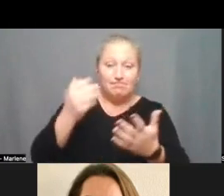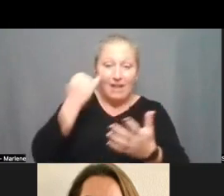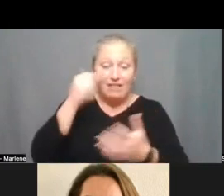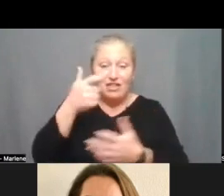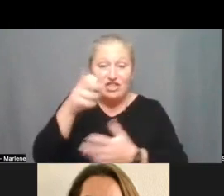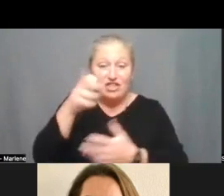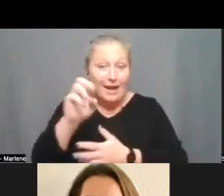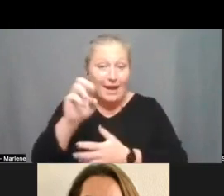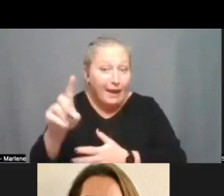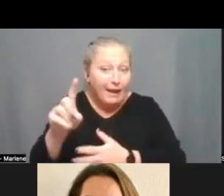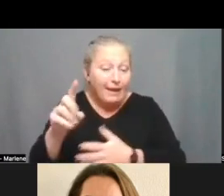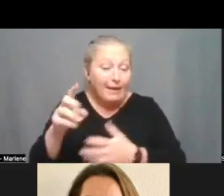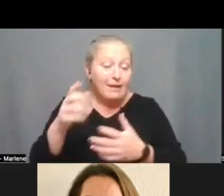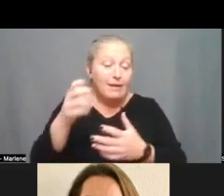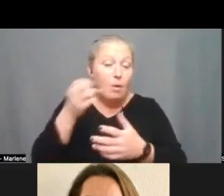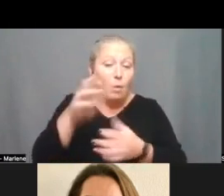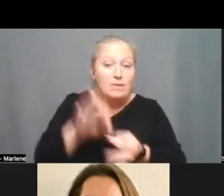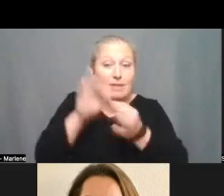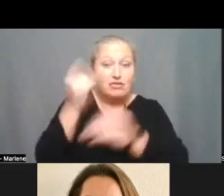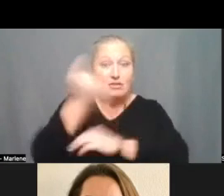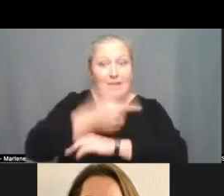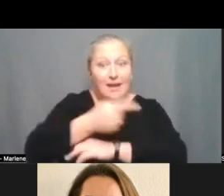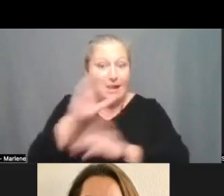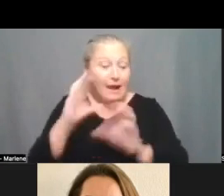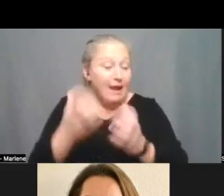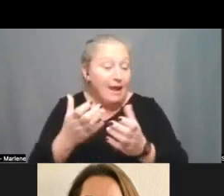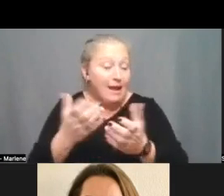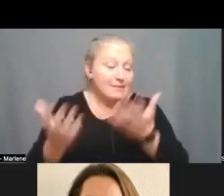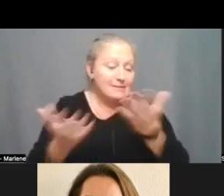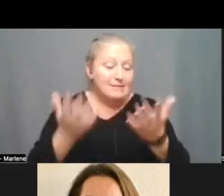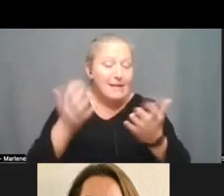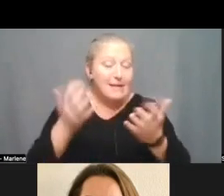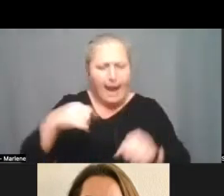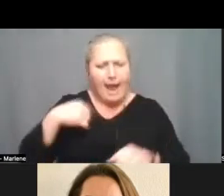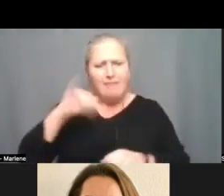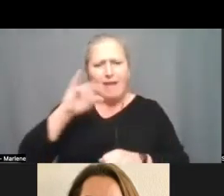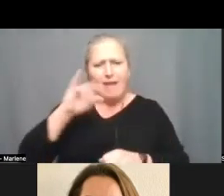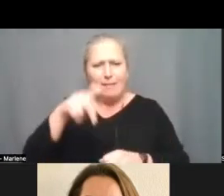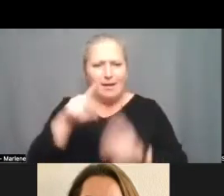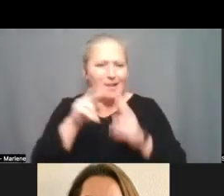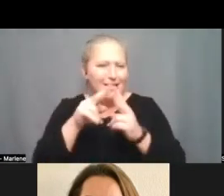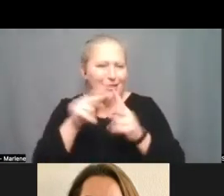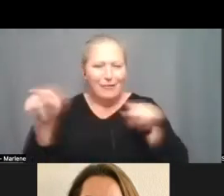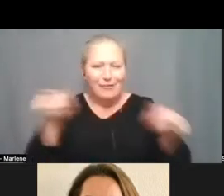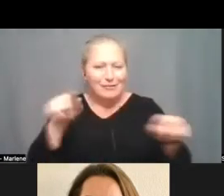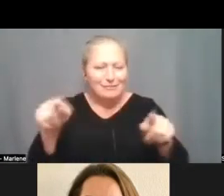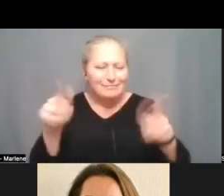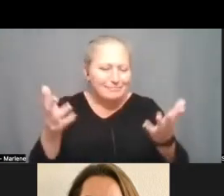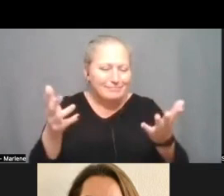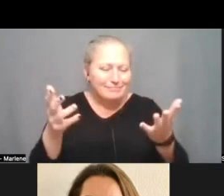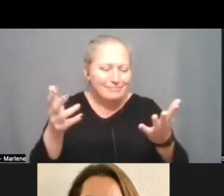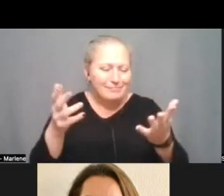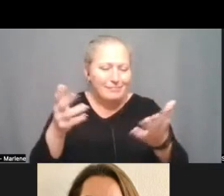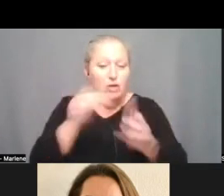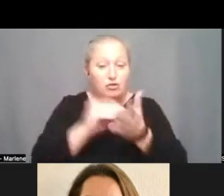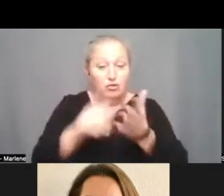in you know a special day class you know you can have an iep in either location for a student that has